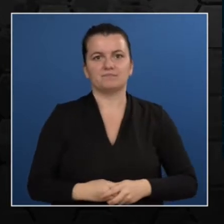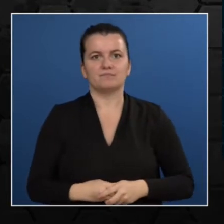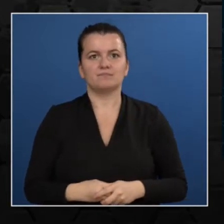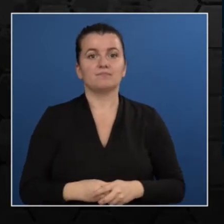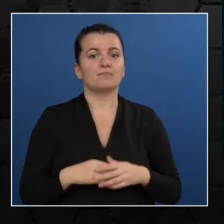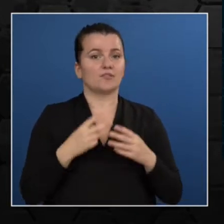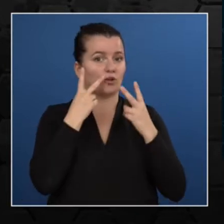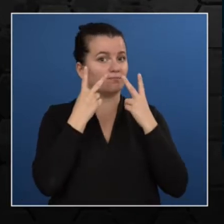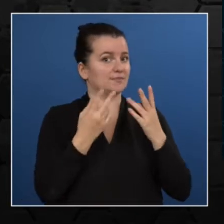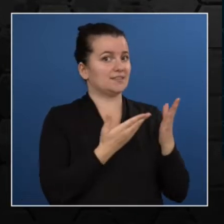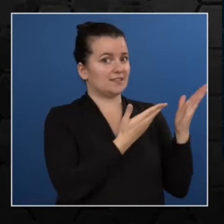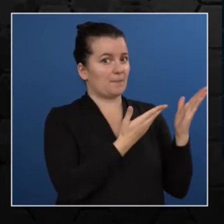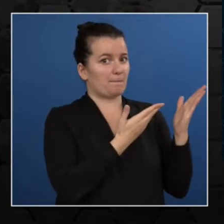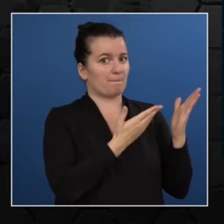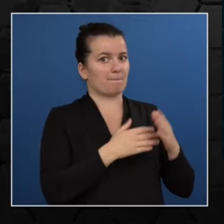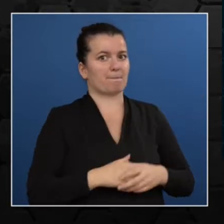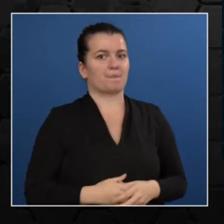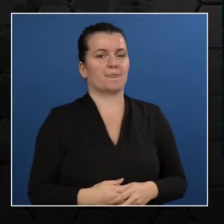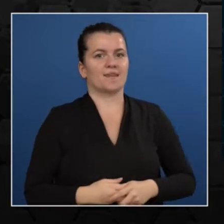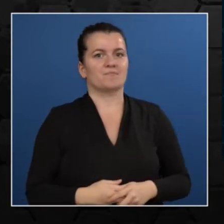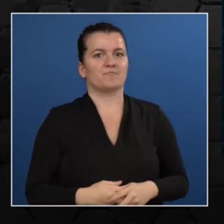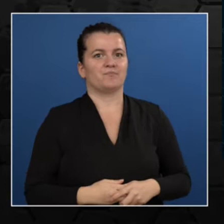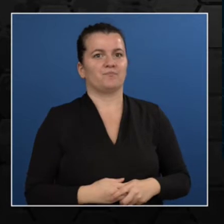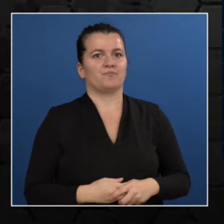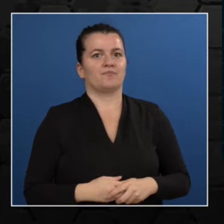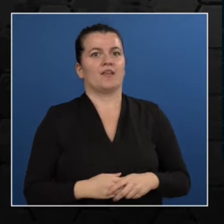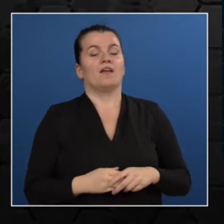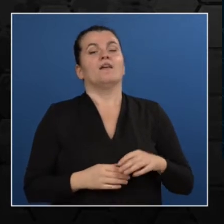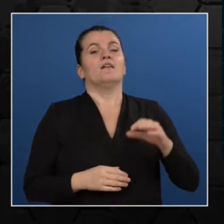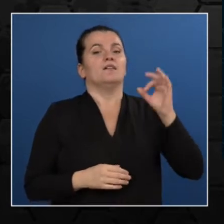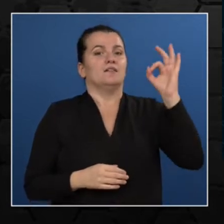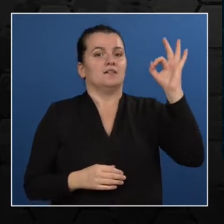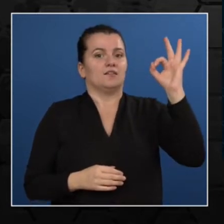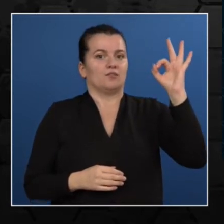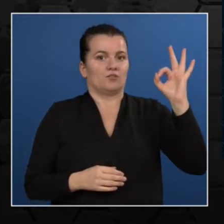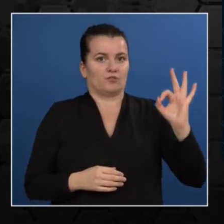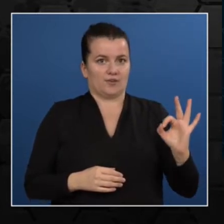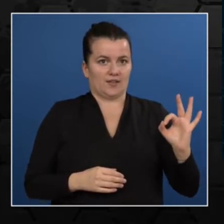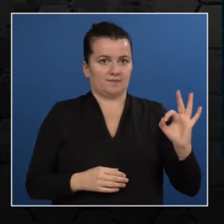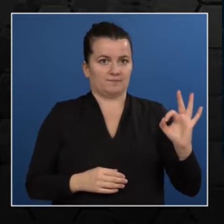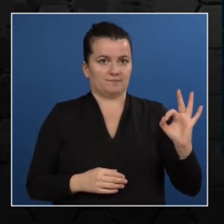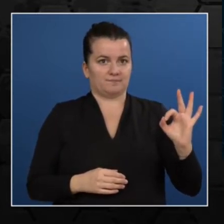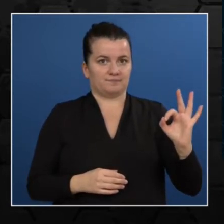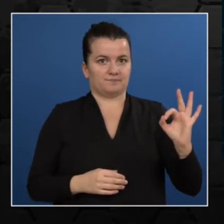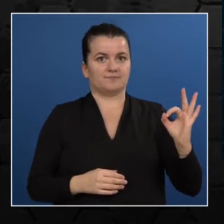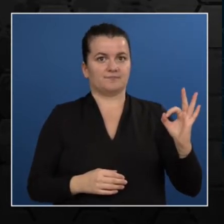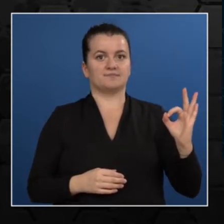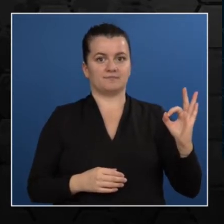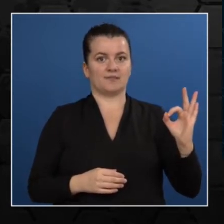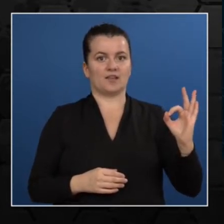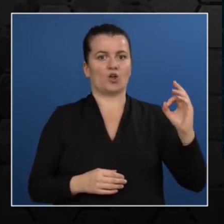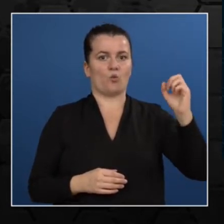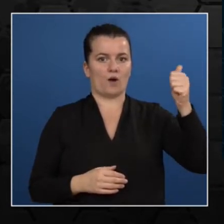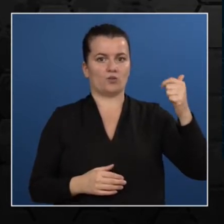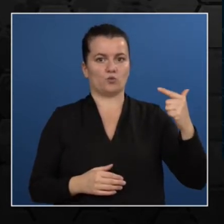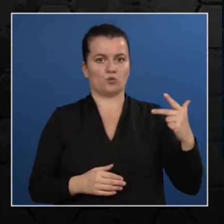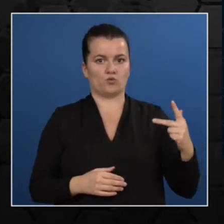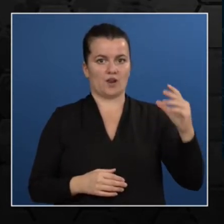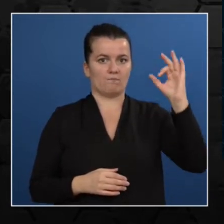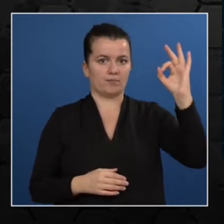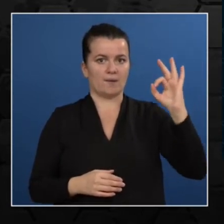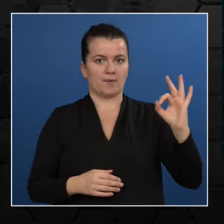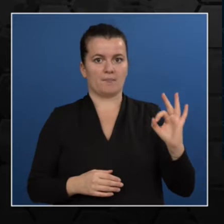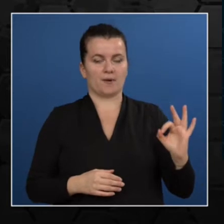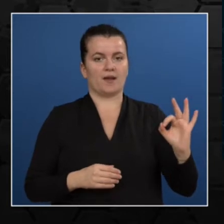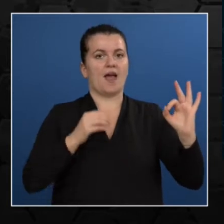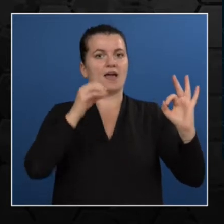have three inputs and these lines are our weights. So we have one, we're going to represent our inputs using one is to